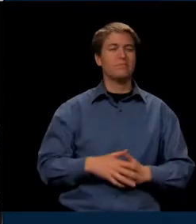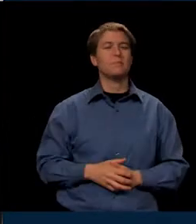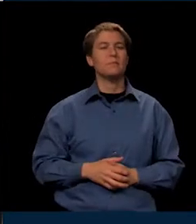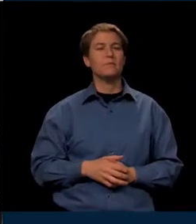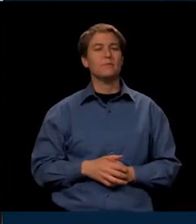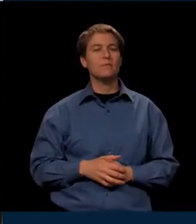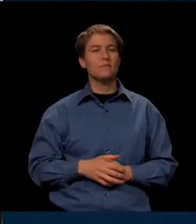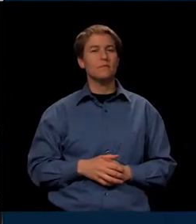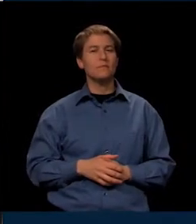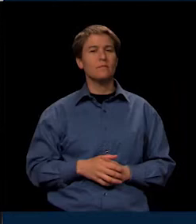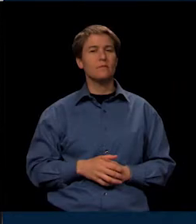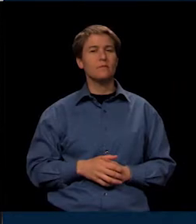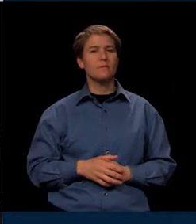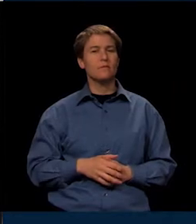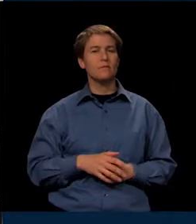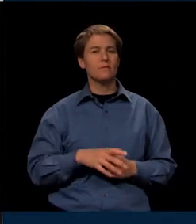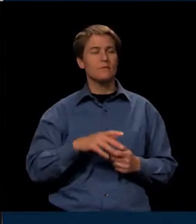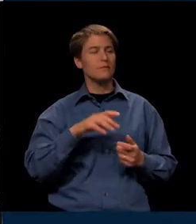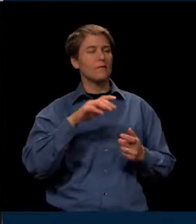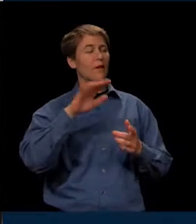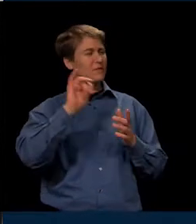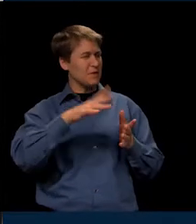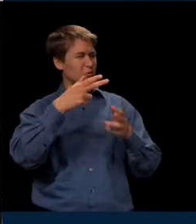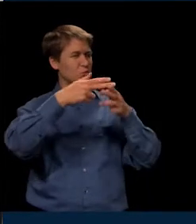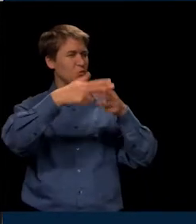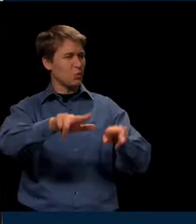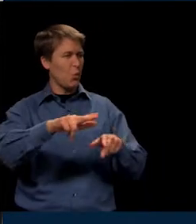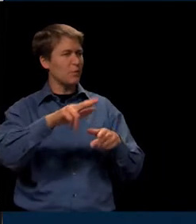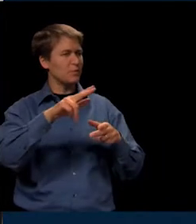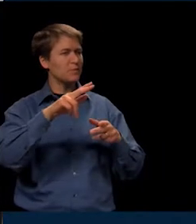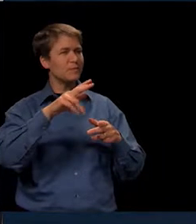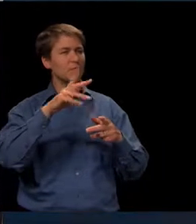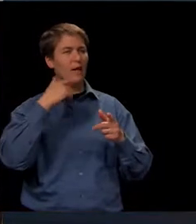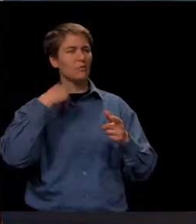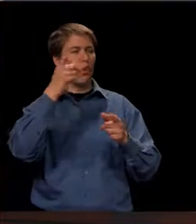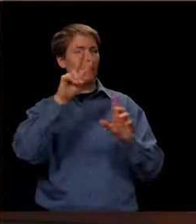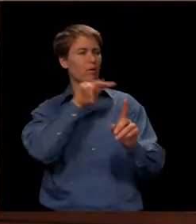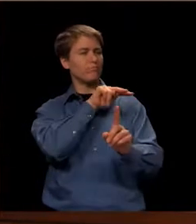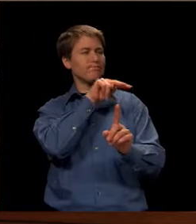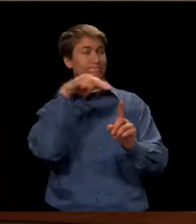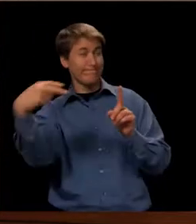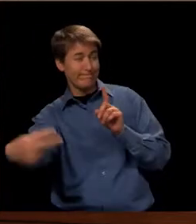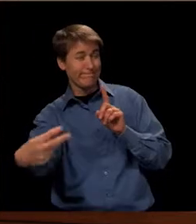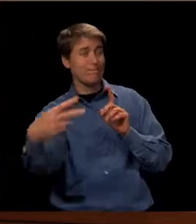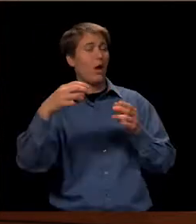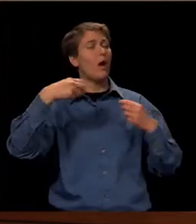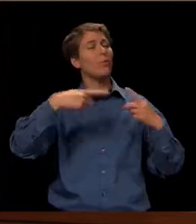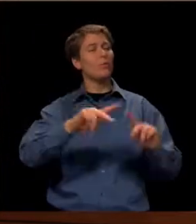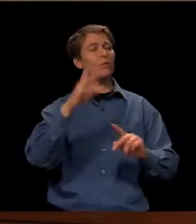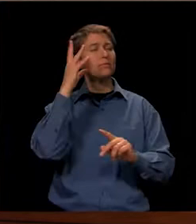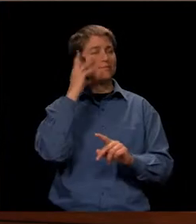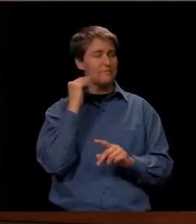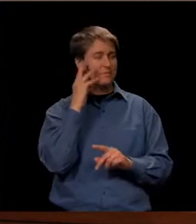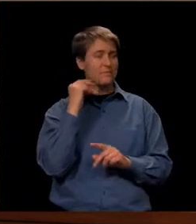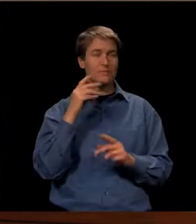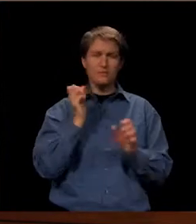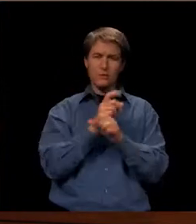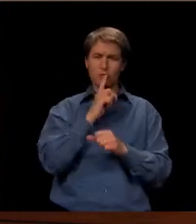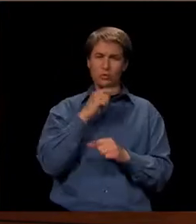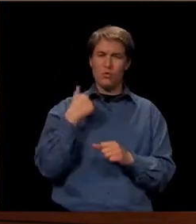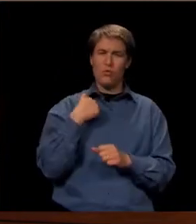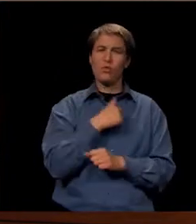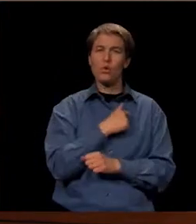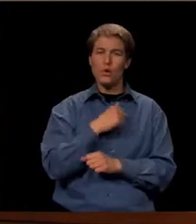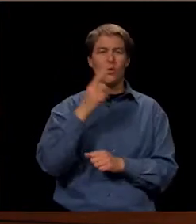So that just gives you a little piece of a glimmer, and that's one of our mind-stretching opportunities that we went through to make sure that we were looking